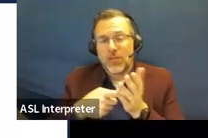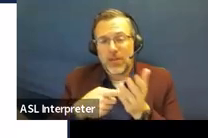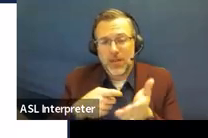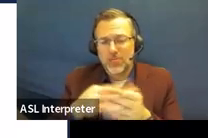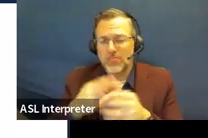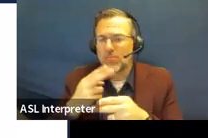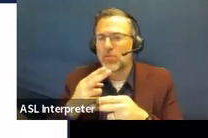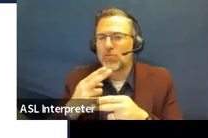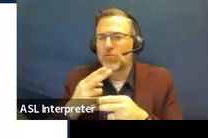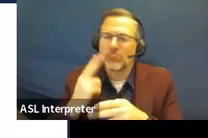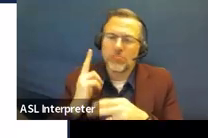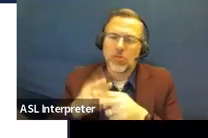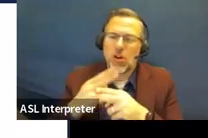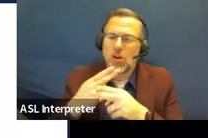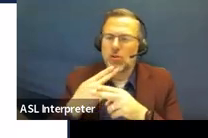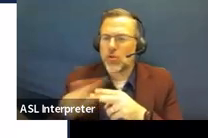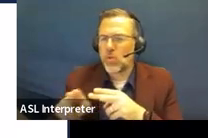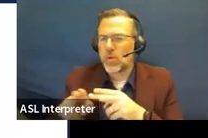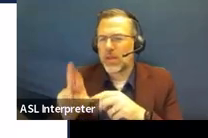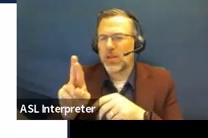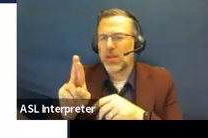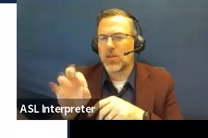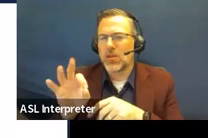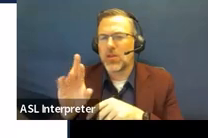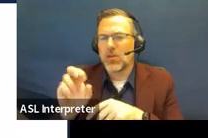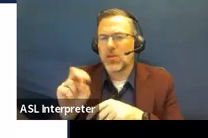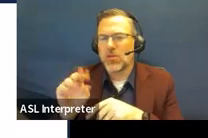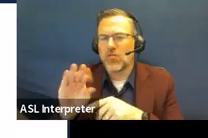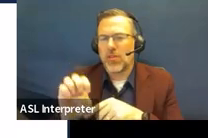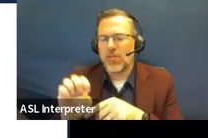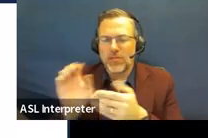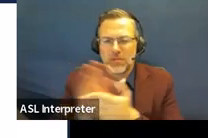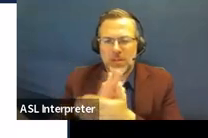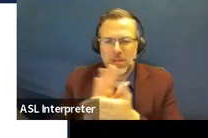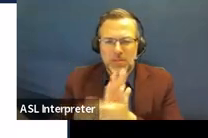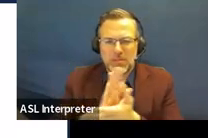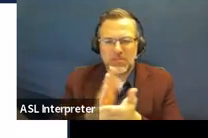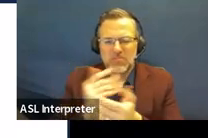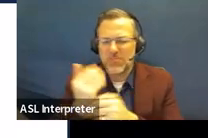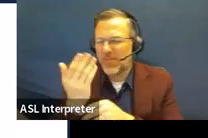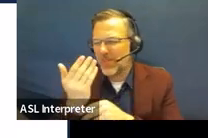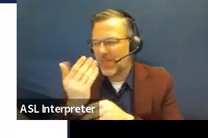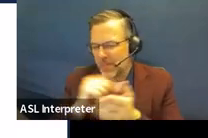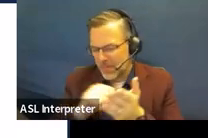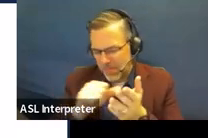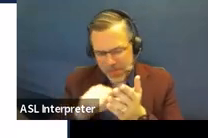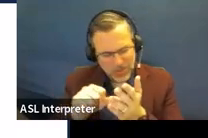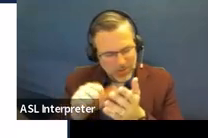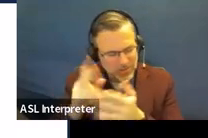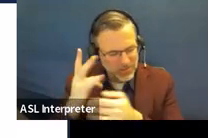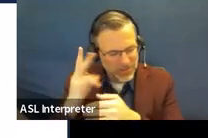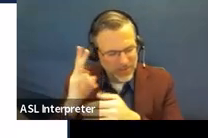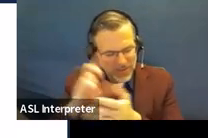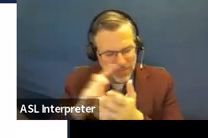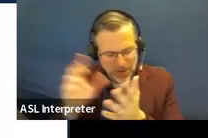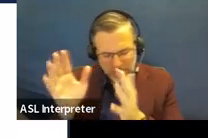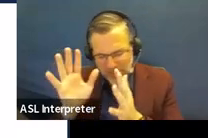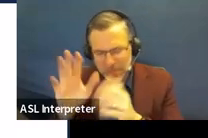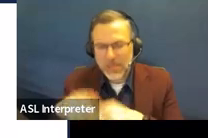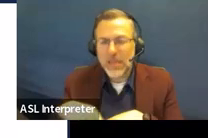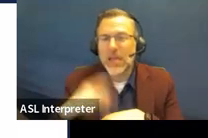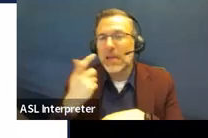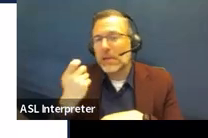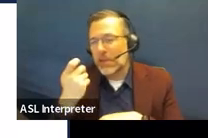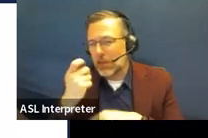reference document. And I think it's like 16 or 17 pages, which is a lot. So it's a little overwhelming to look at at first.